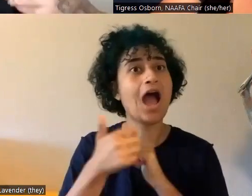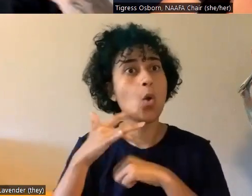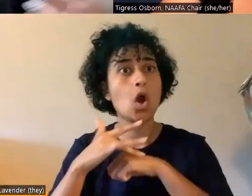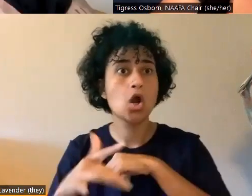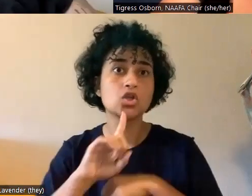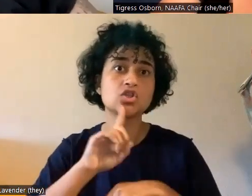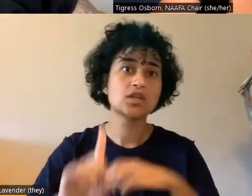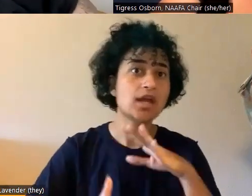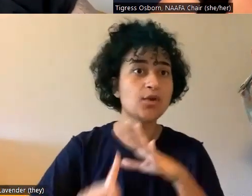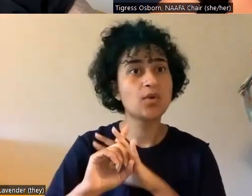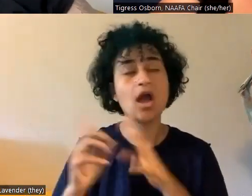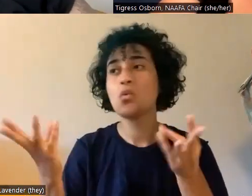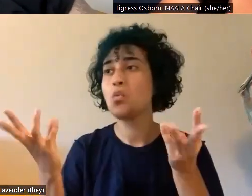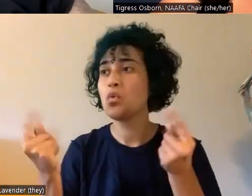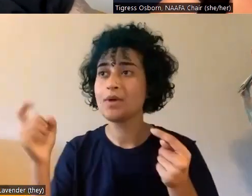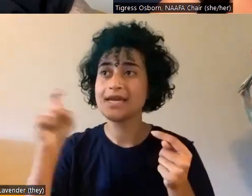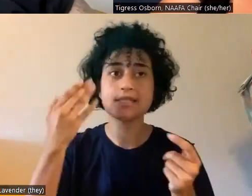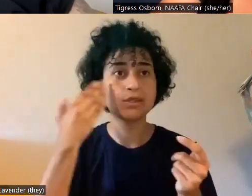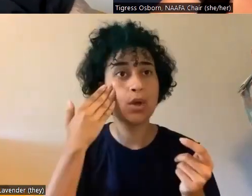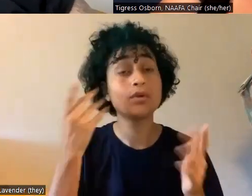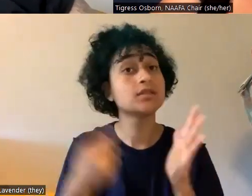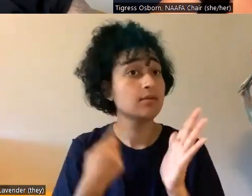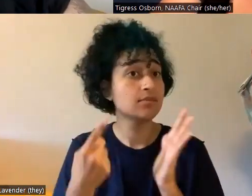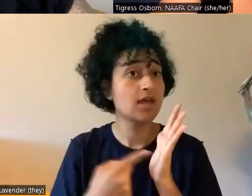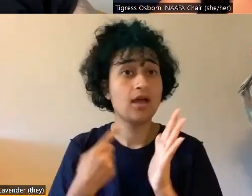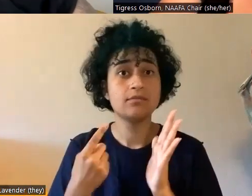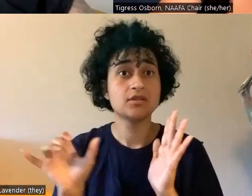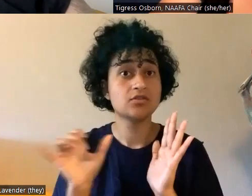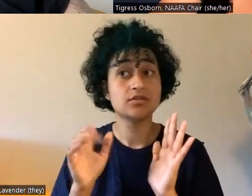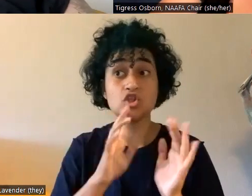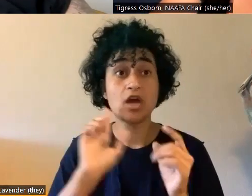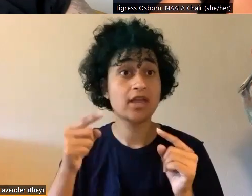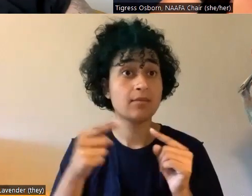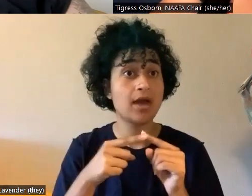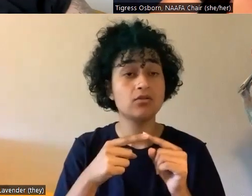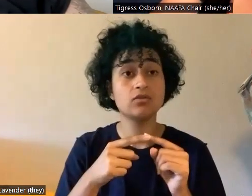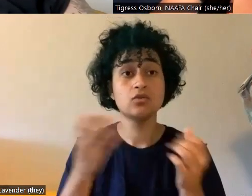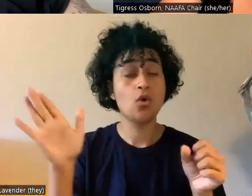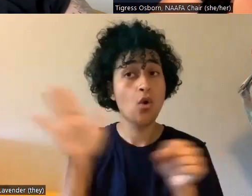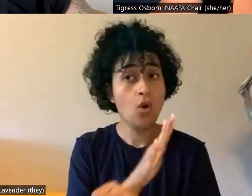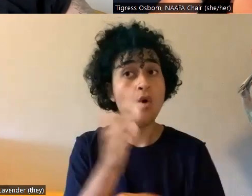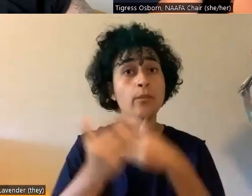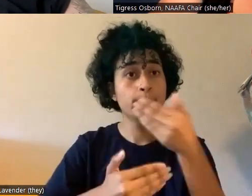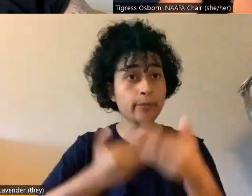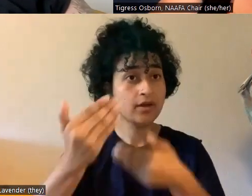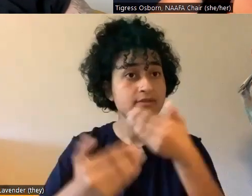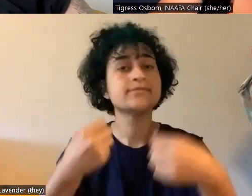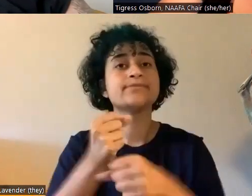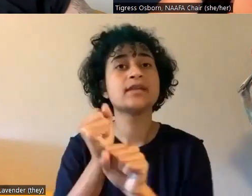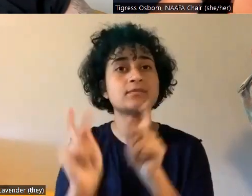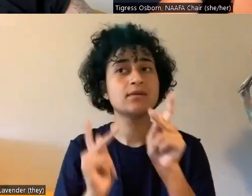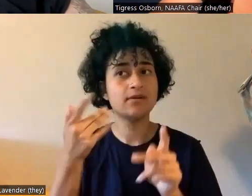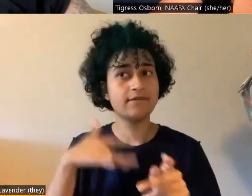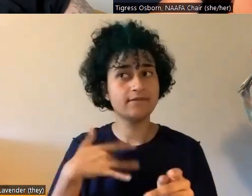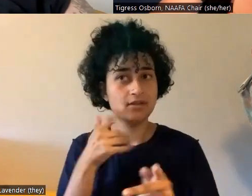arrive? What do I need to know? And sometimes it's just about talking through the whole process that makes folks feel cared for and